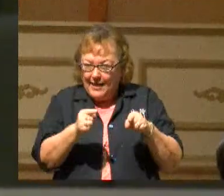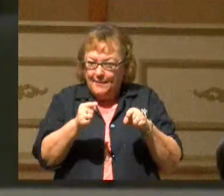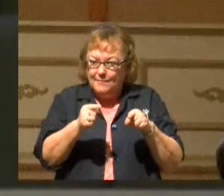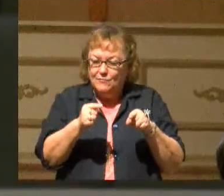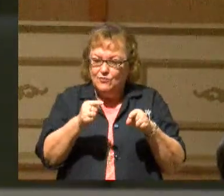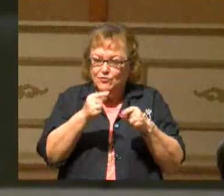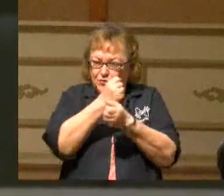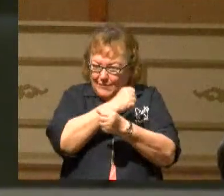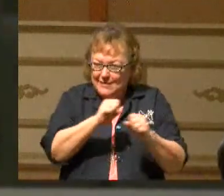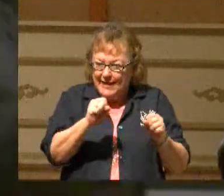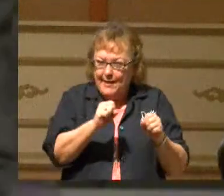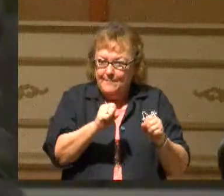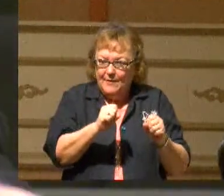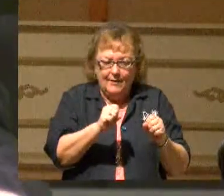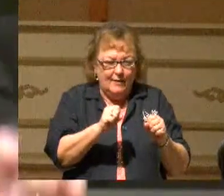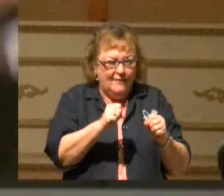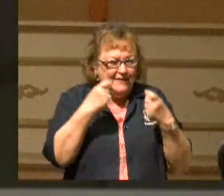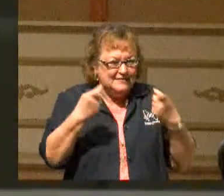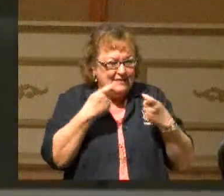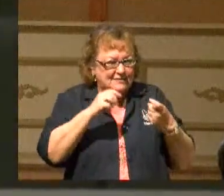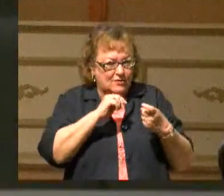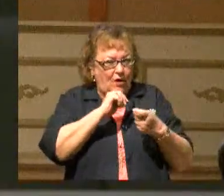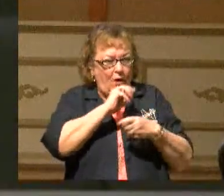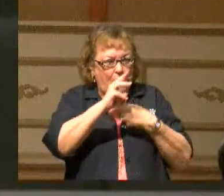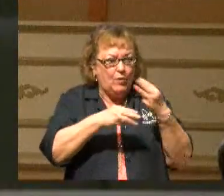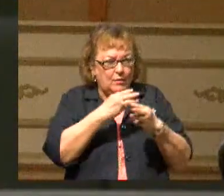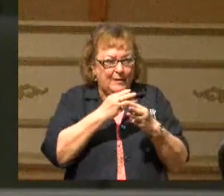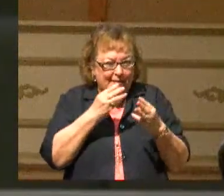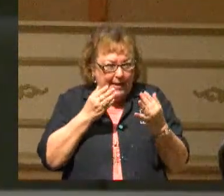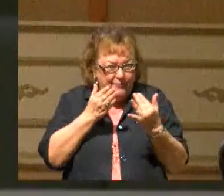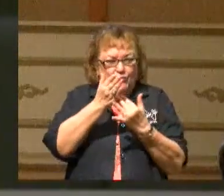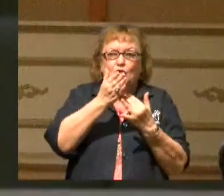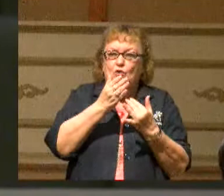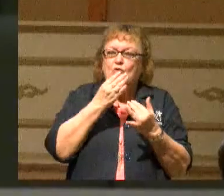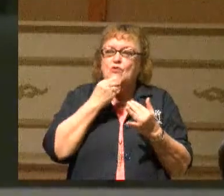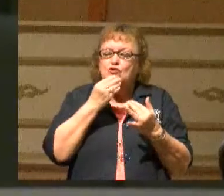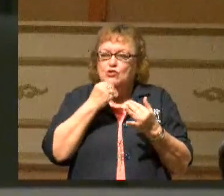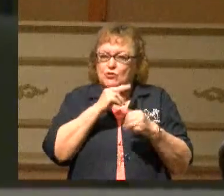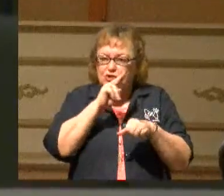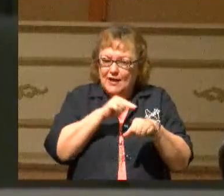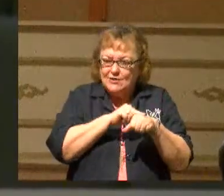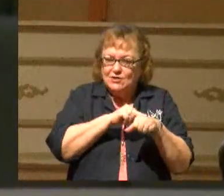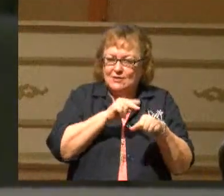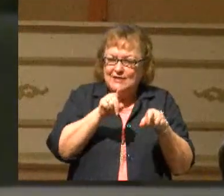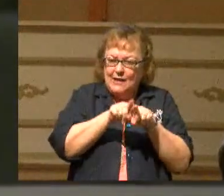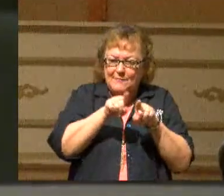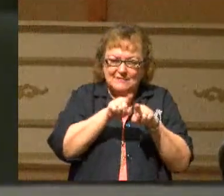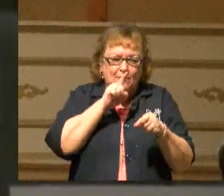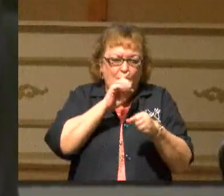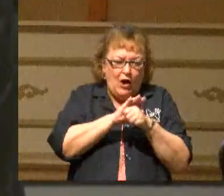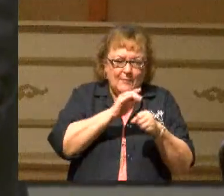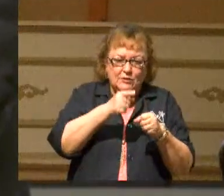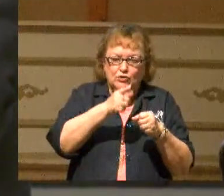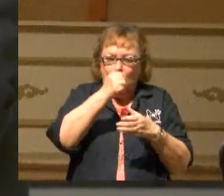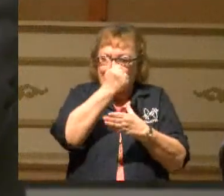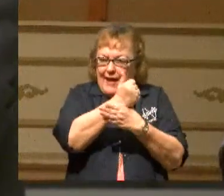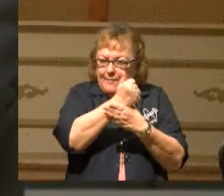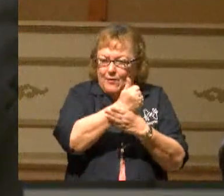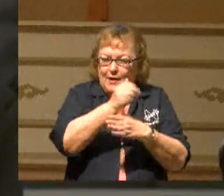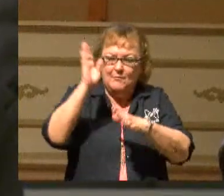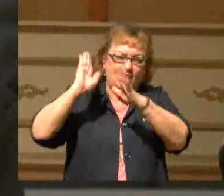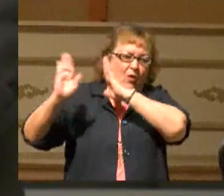He came to redeem the sins of the whole world, but He came through the Jewish nation. He came through as a promise to Abraham of old.